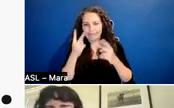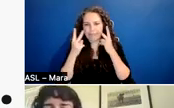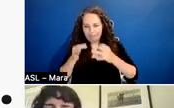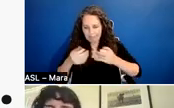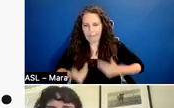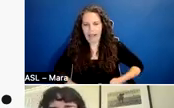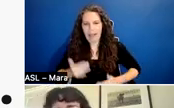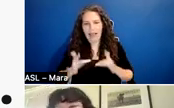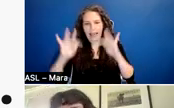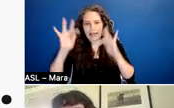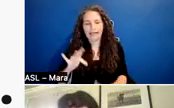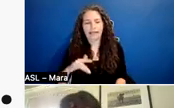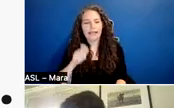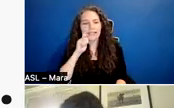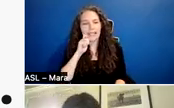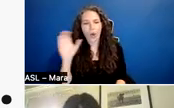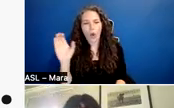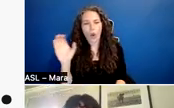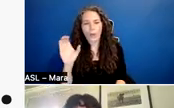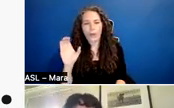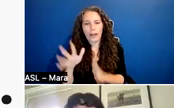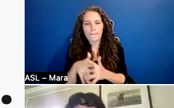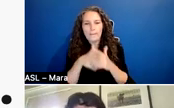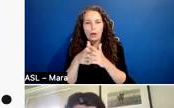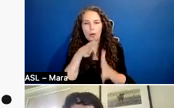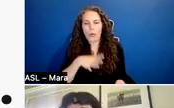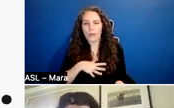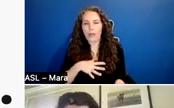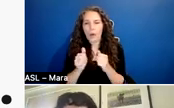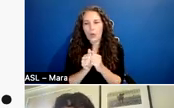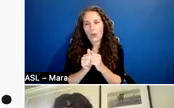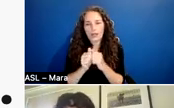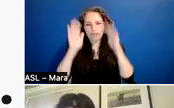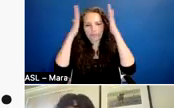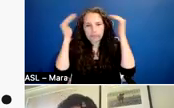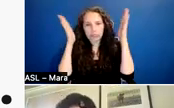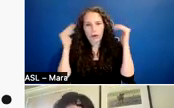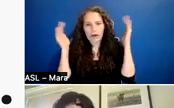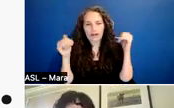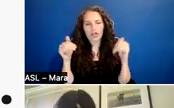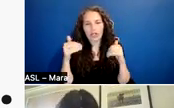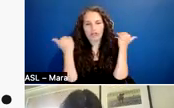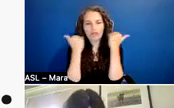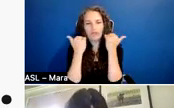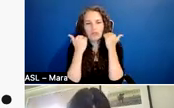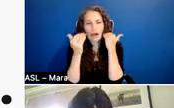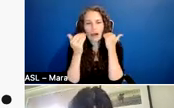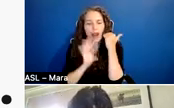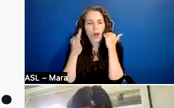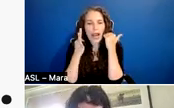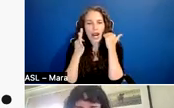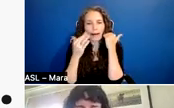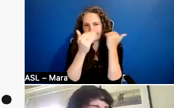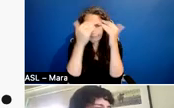-skinned Colombian-American woman with kind of unruly, wavy, short brown hair and bangs. I'm wearing a